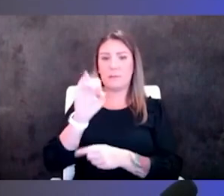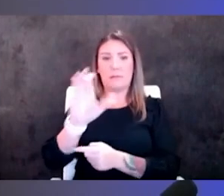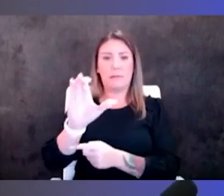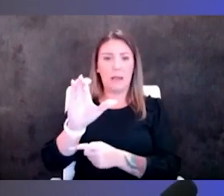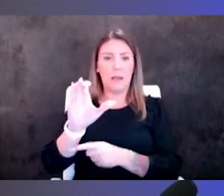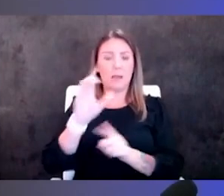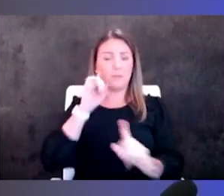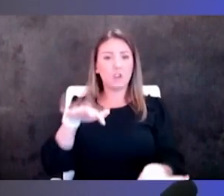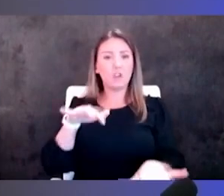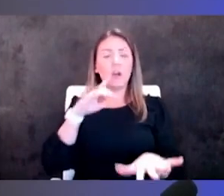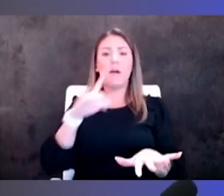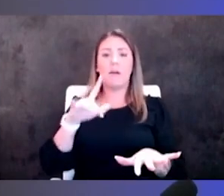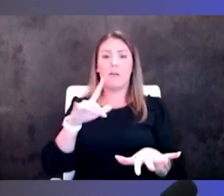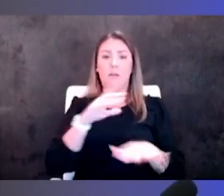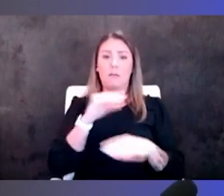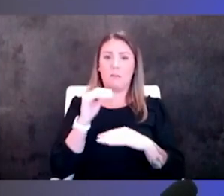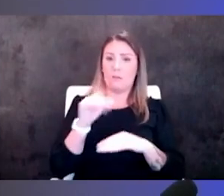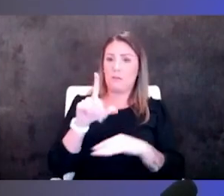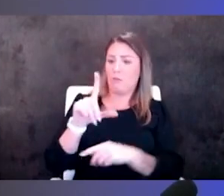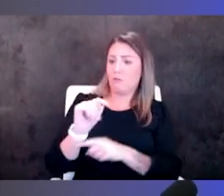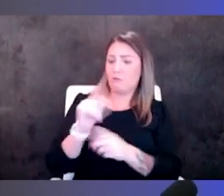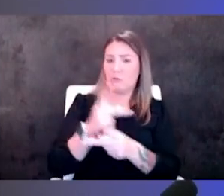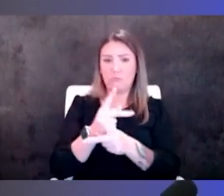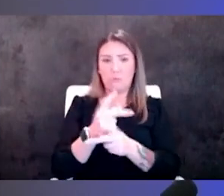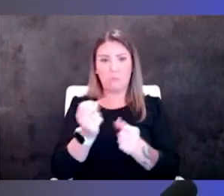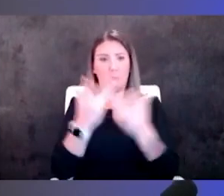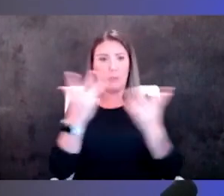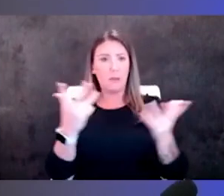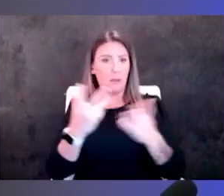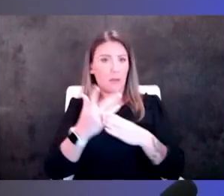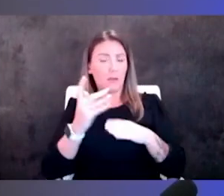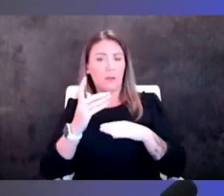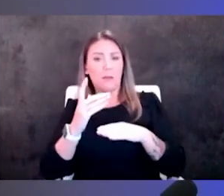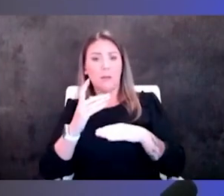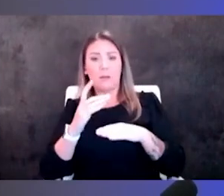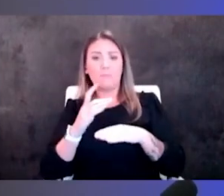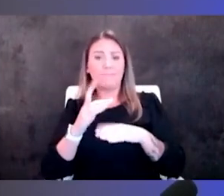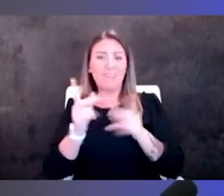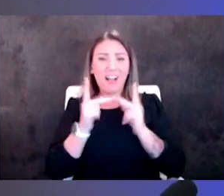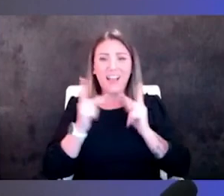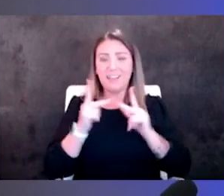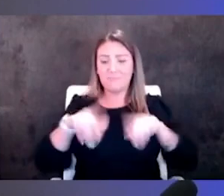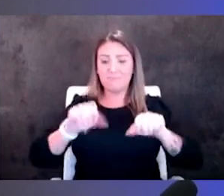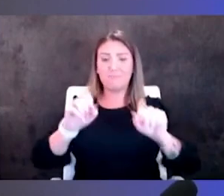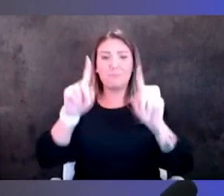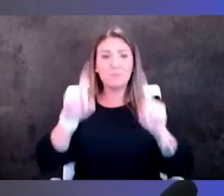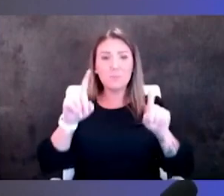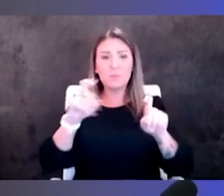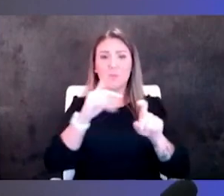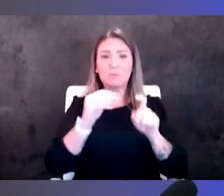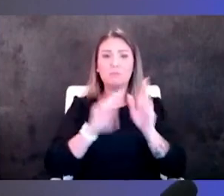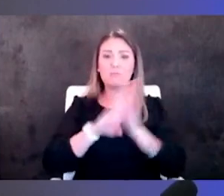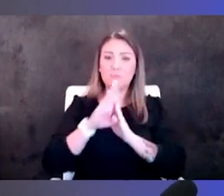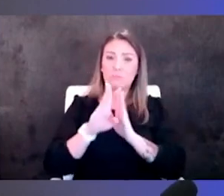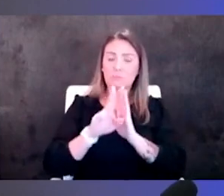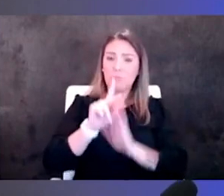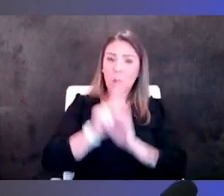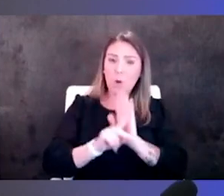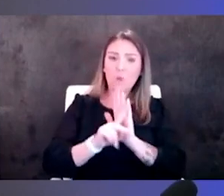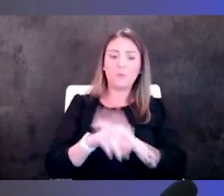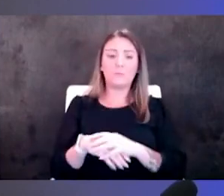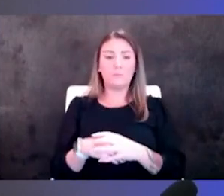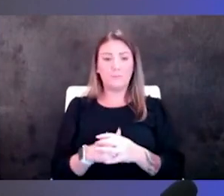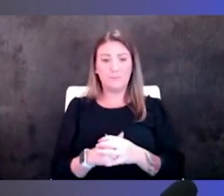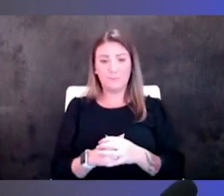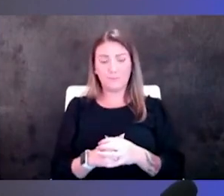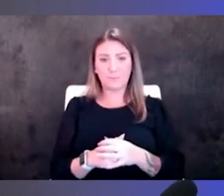long-term care we had a lot of facilities that took up screening for that and developing protocols and so as you know